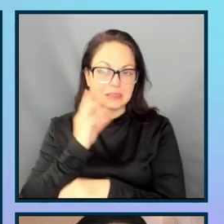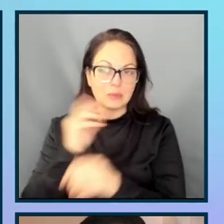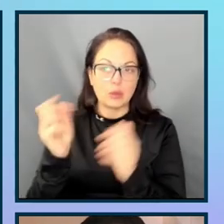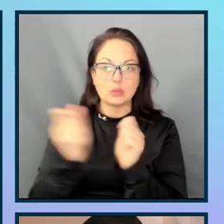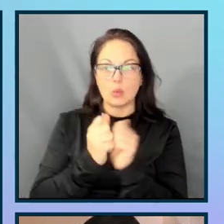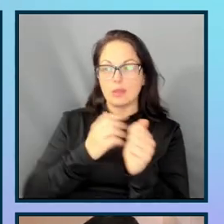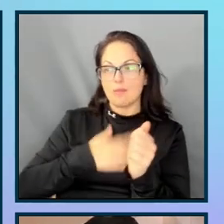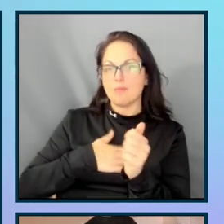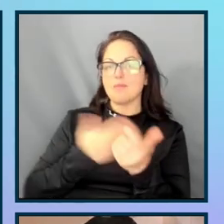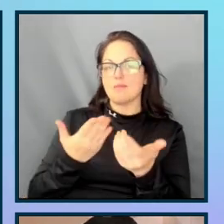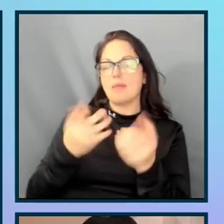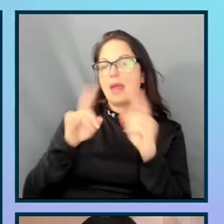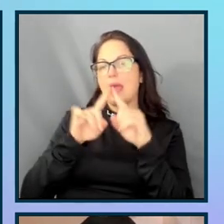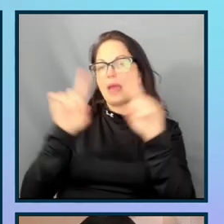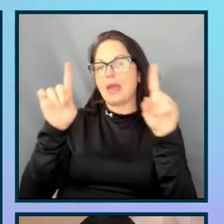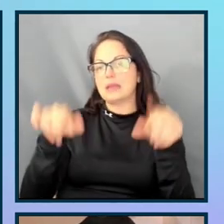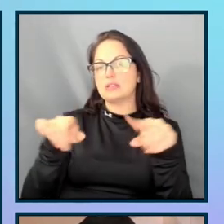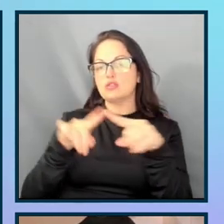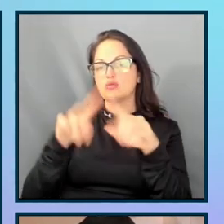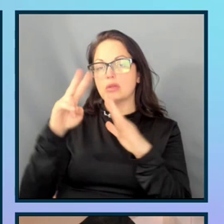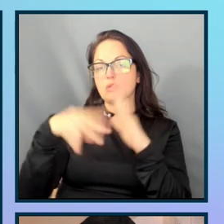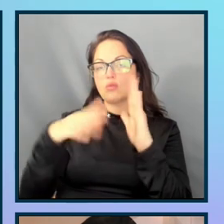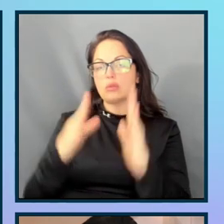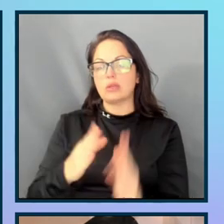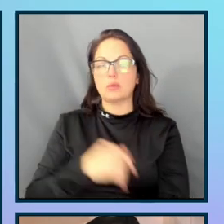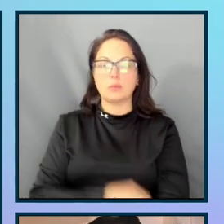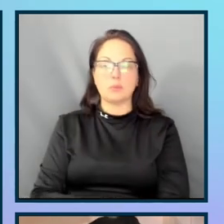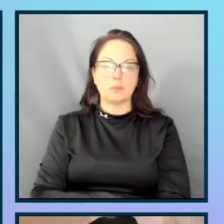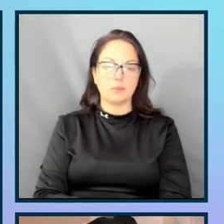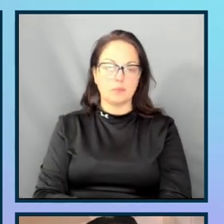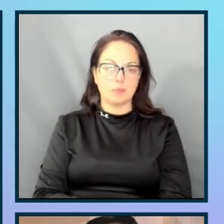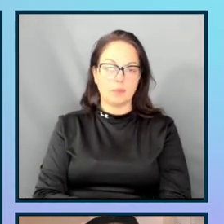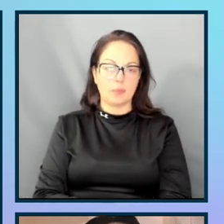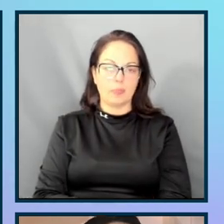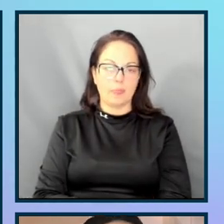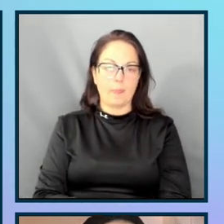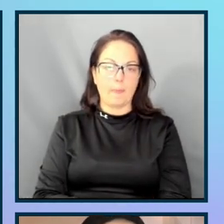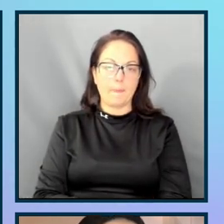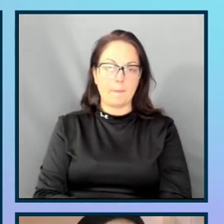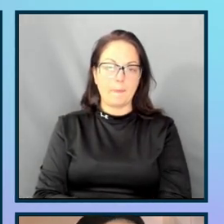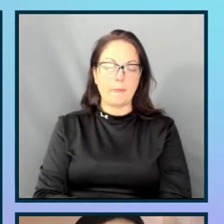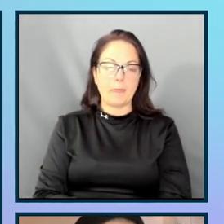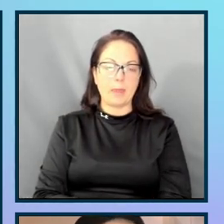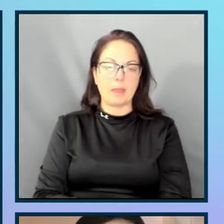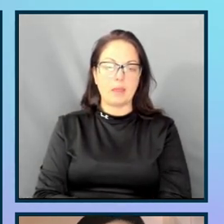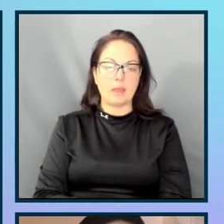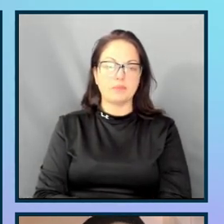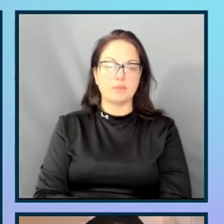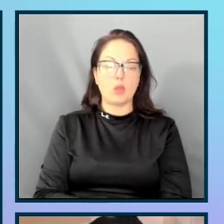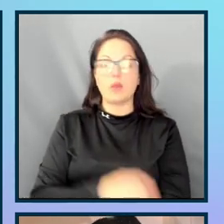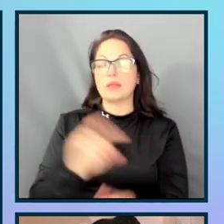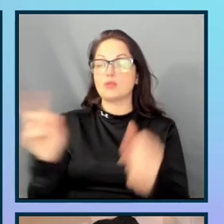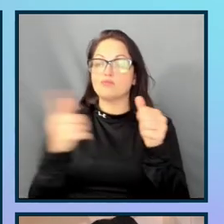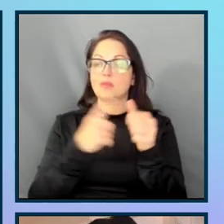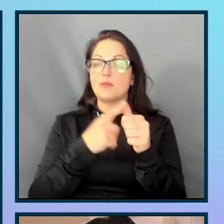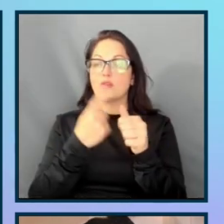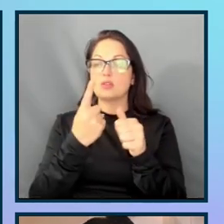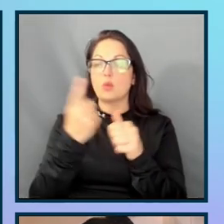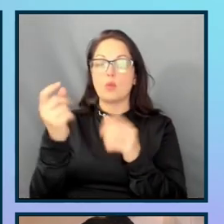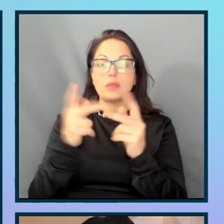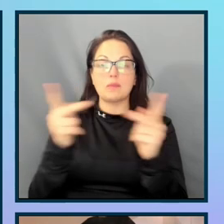reader. Voice speaker notes app to enable screen. So, I'm going to go through the first one that had the placeholders first.